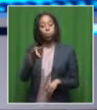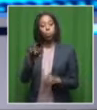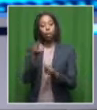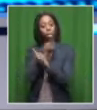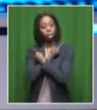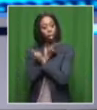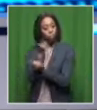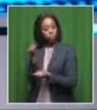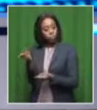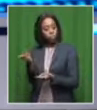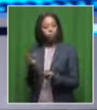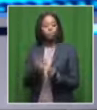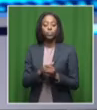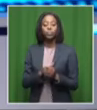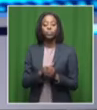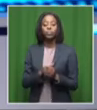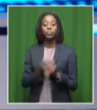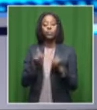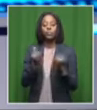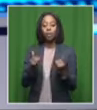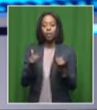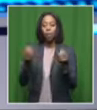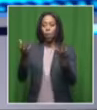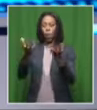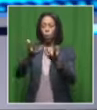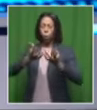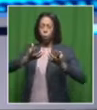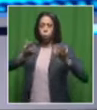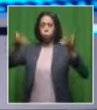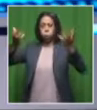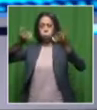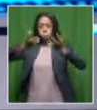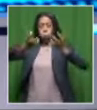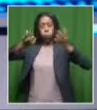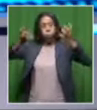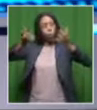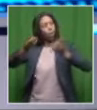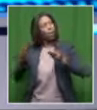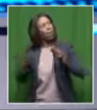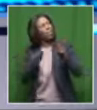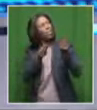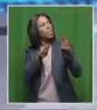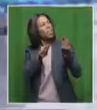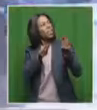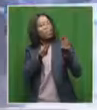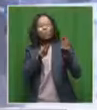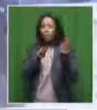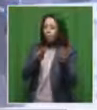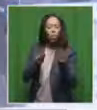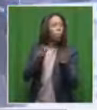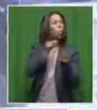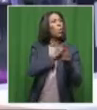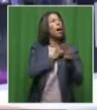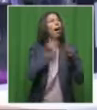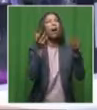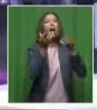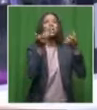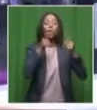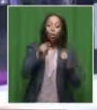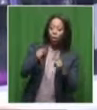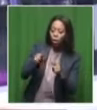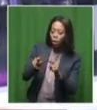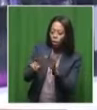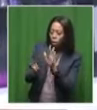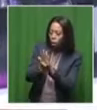and there was this huge smoke and it was obviously the smoke of Hubbly. And I thought to myself, with